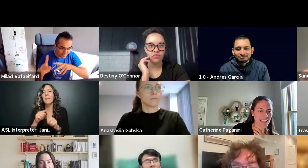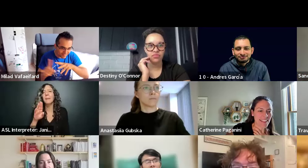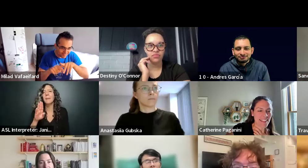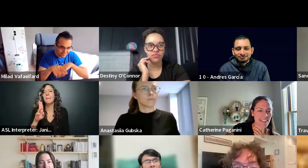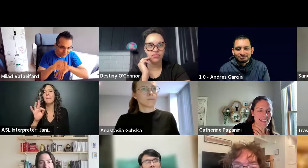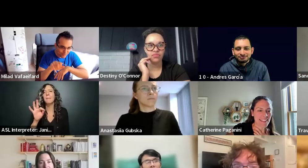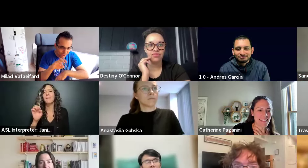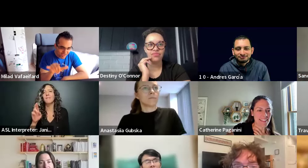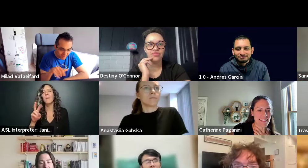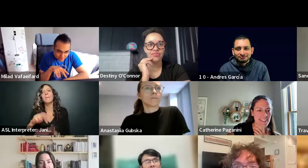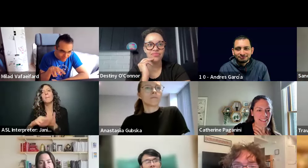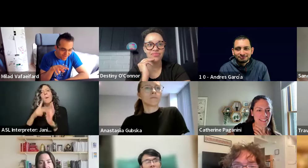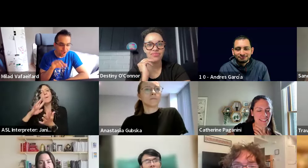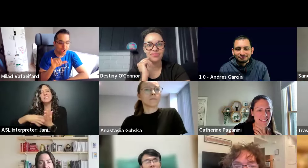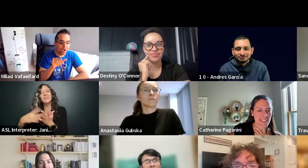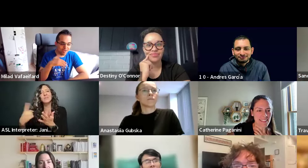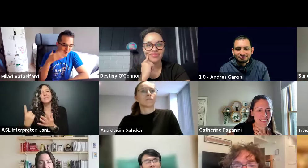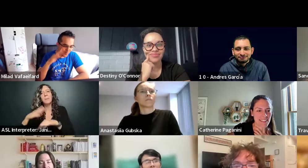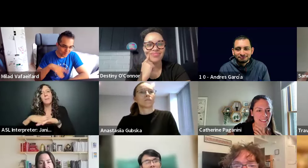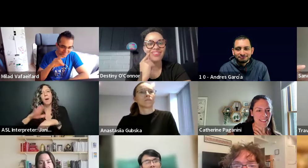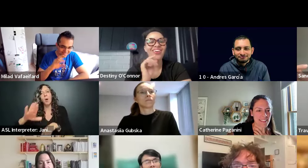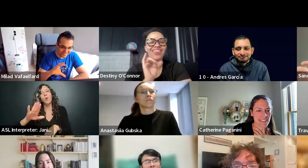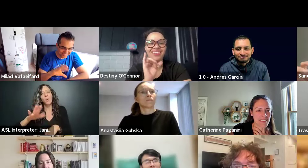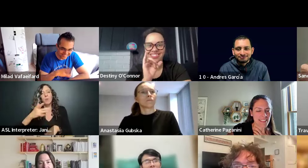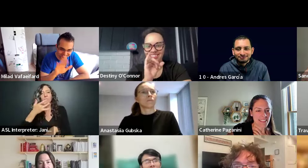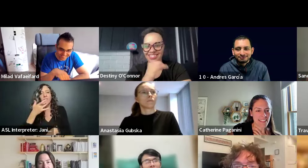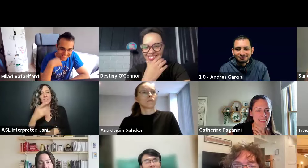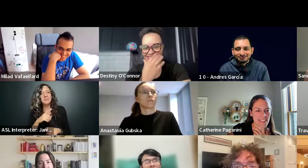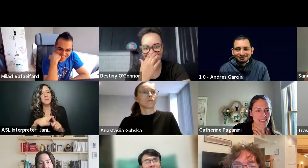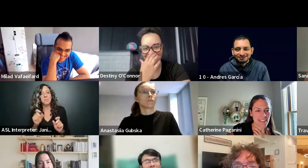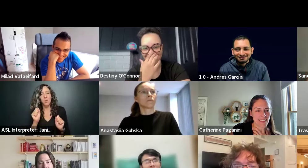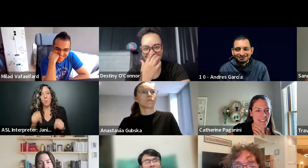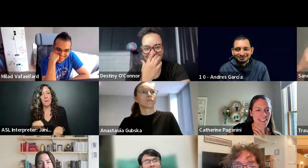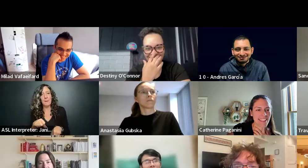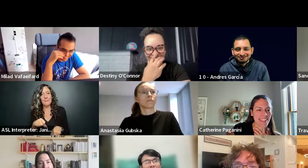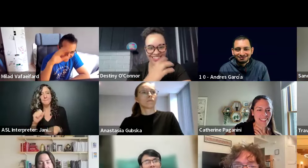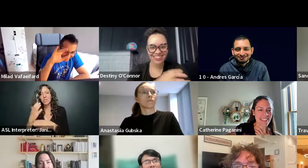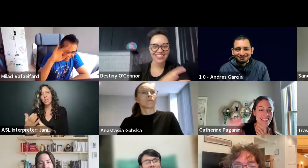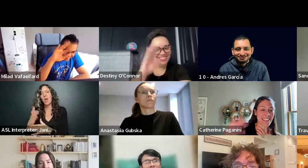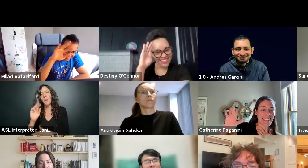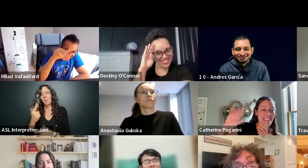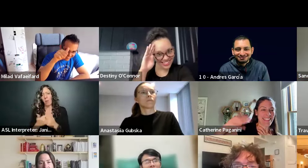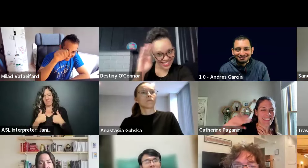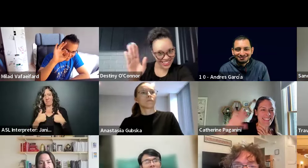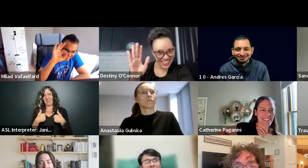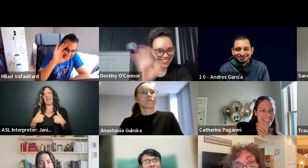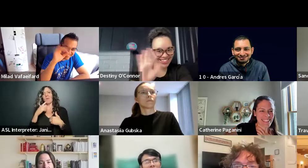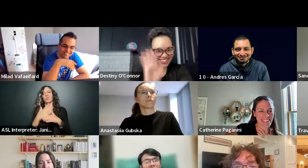Twitter and Mastodon. But I think, uh, I think you can just share the blurb with me and I could share with them.